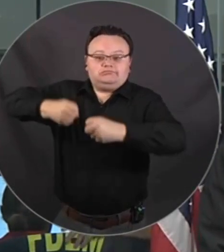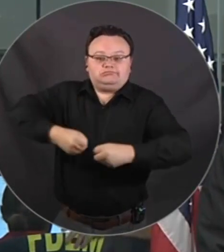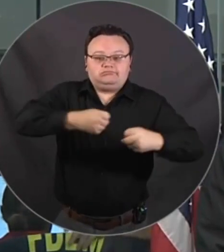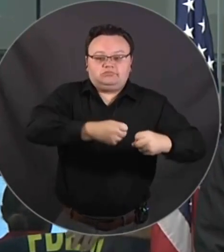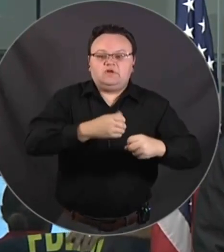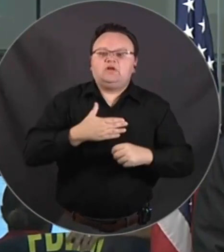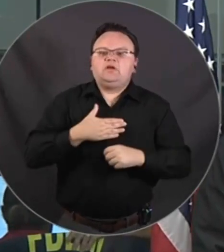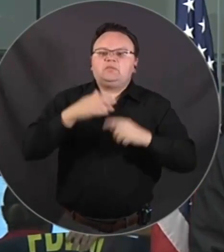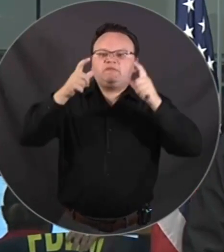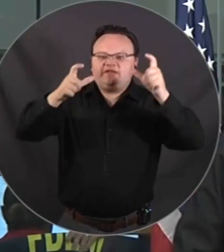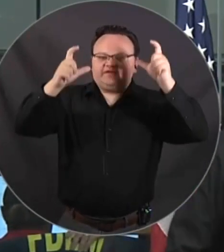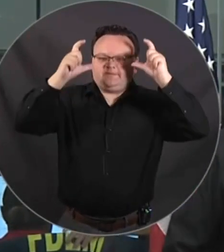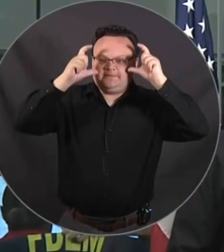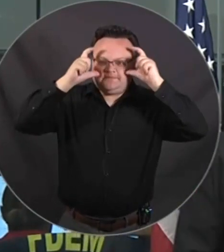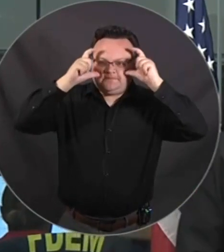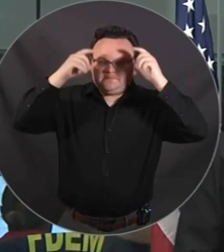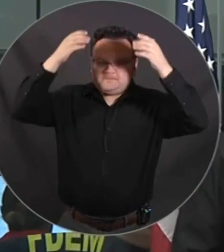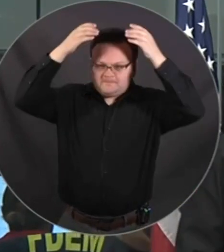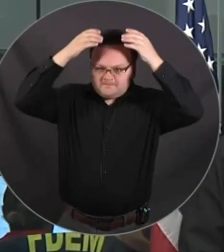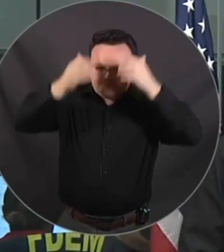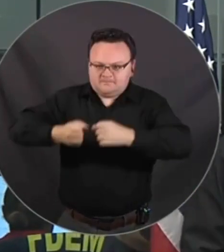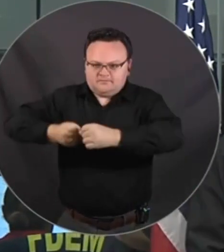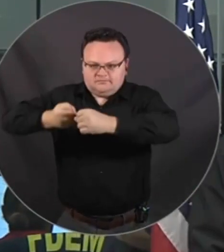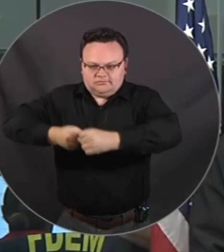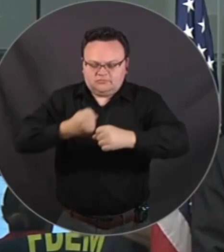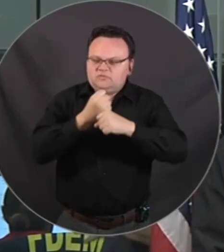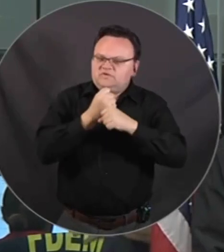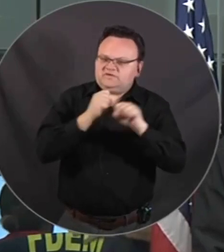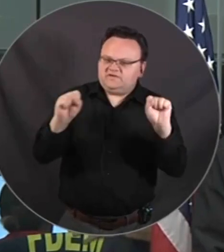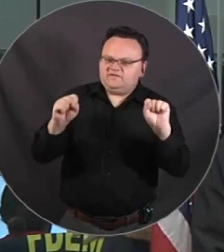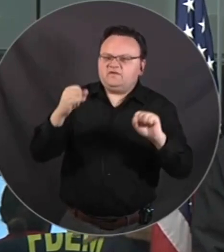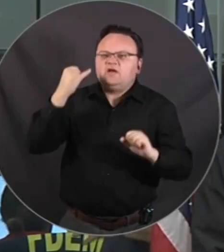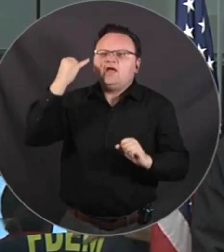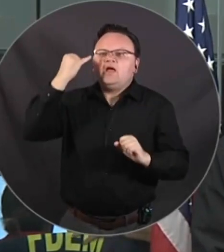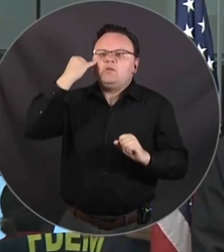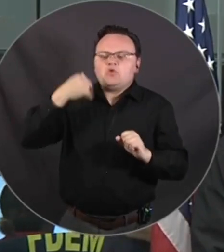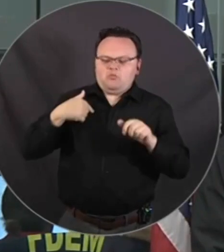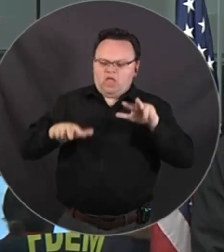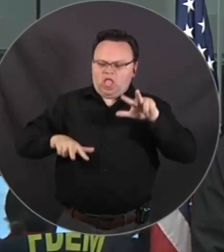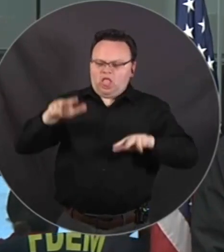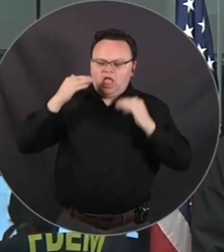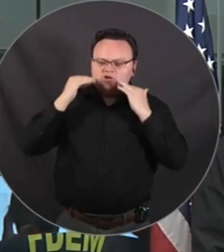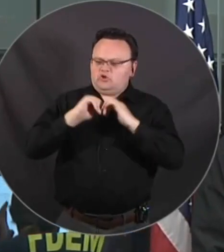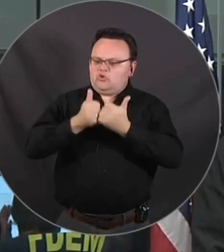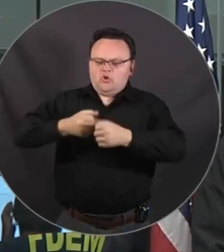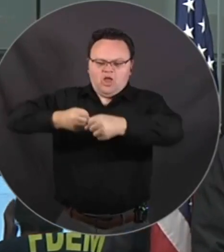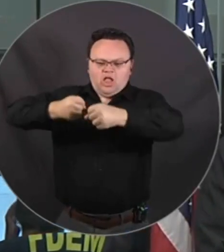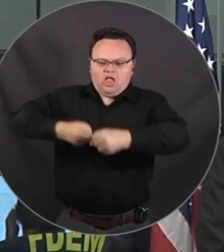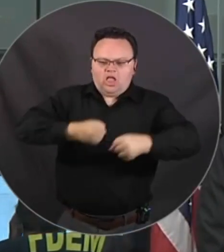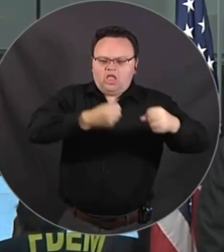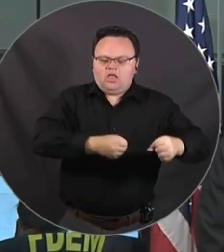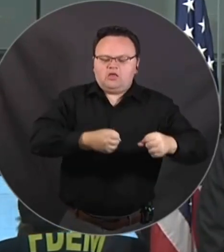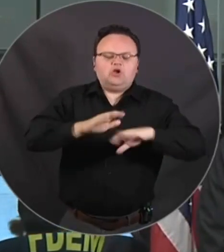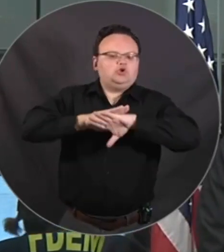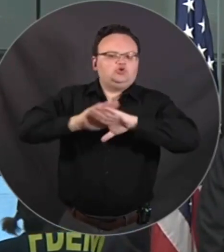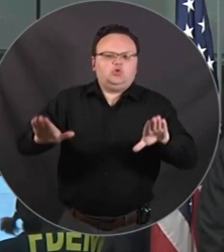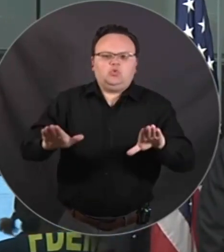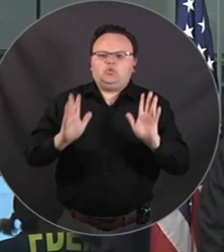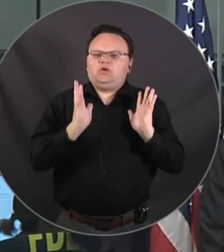Make sure that you're covering your head, protecting your head. If you do not know how to operate a chainsaw, do not do it.